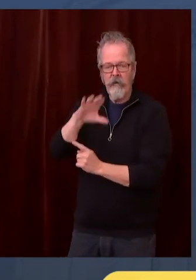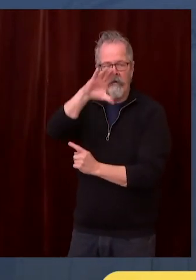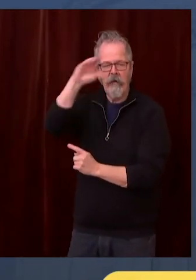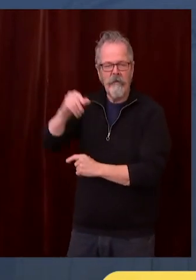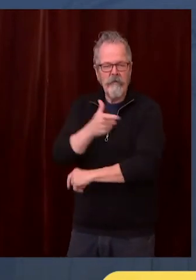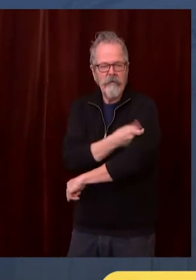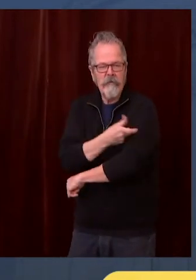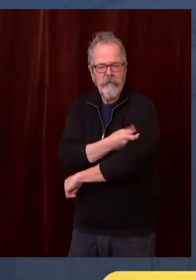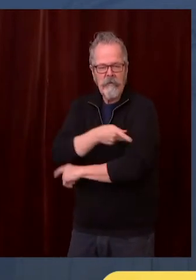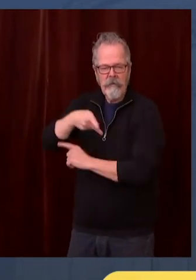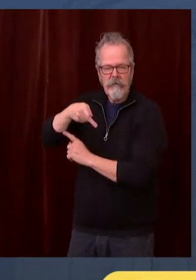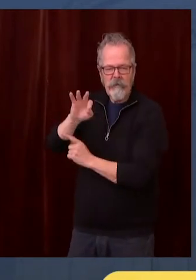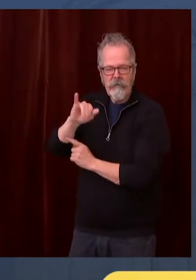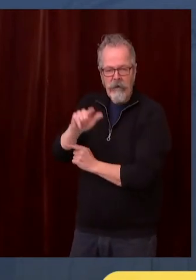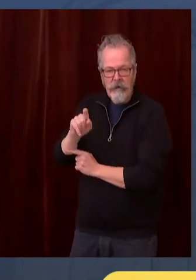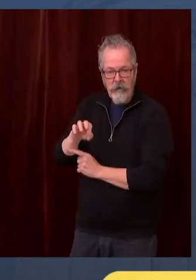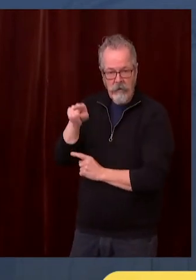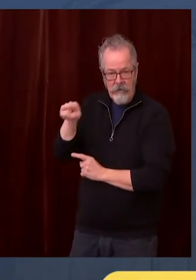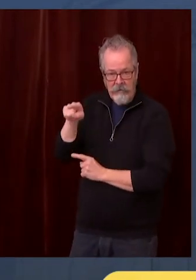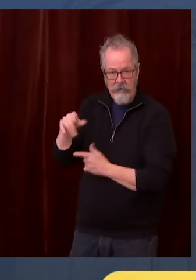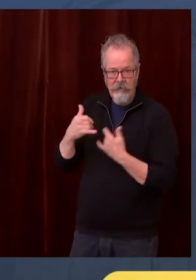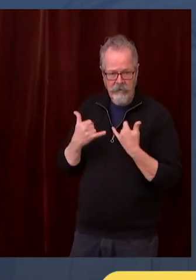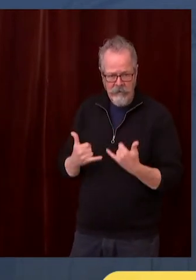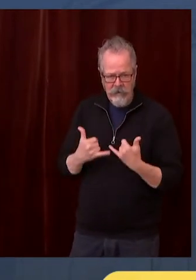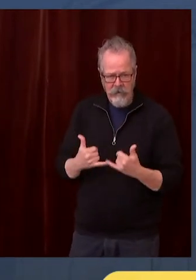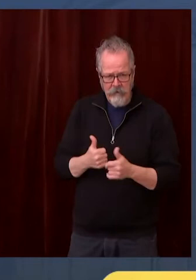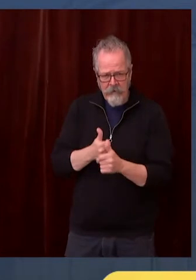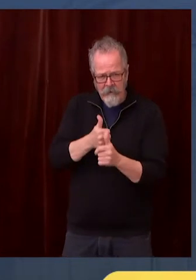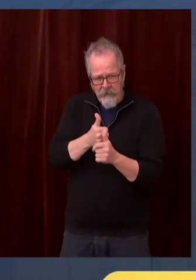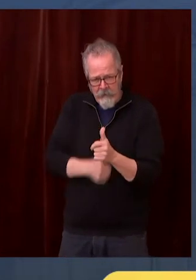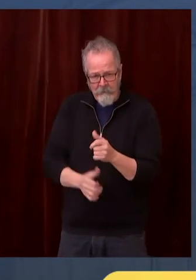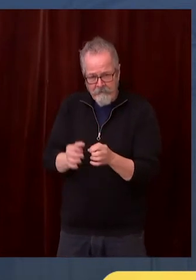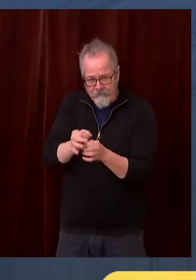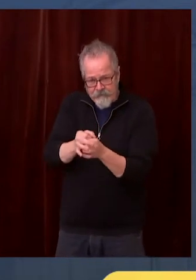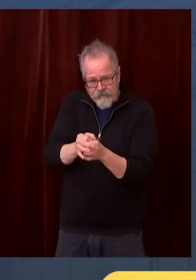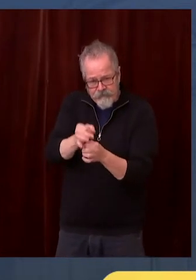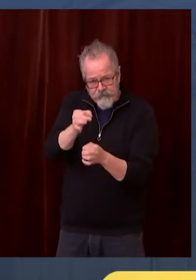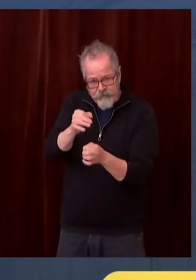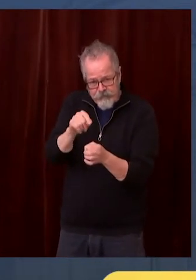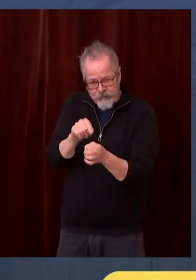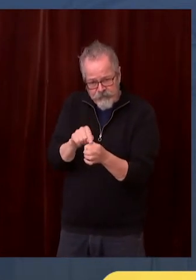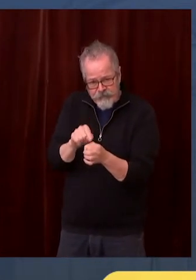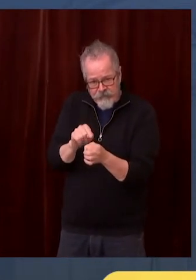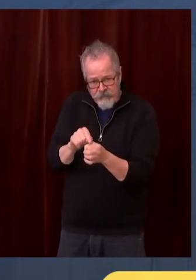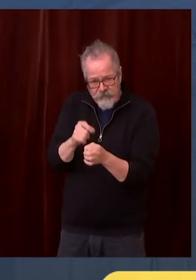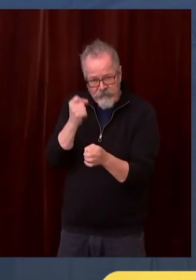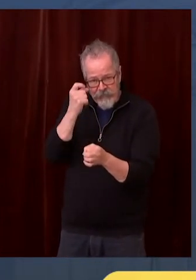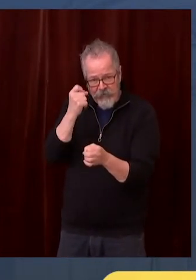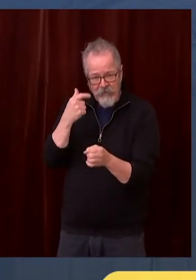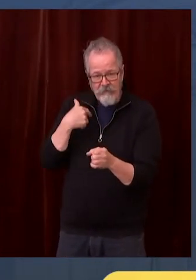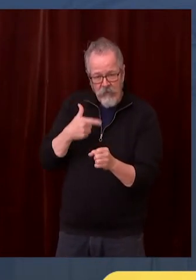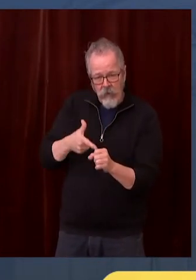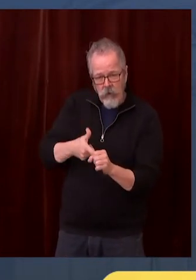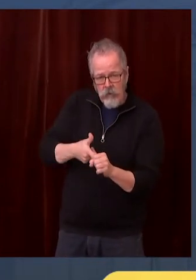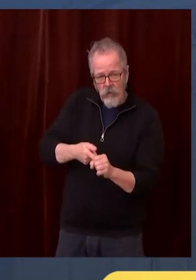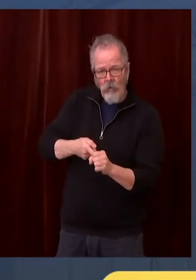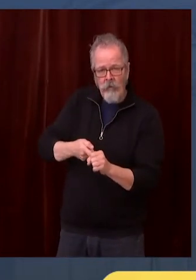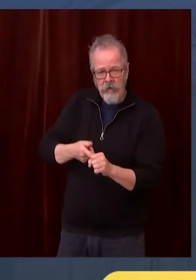additional 20% of the Pfizer product. The 16% increase will be a combination of the Moderna and Pfizer product.